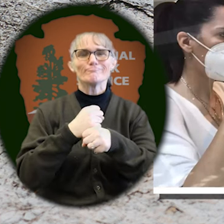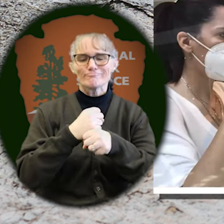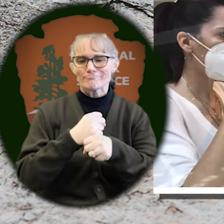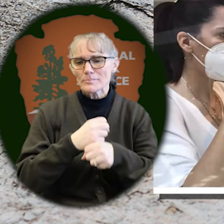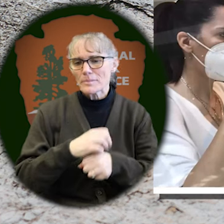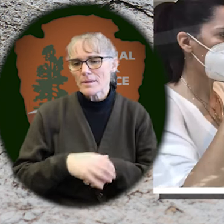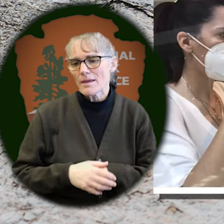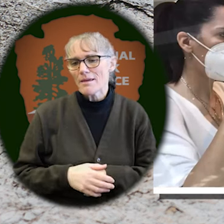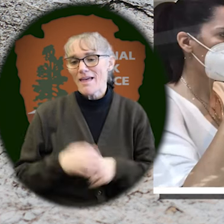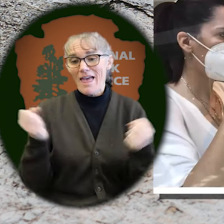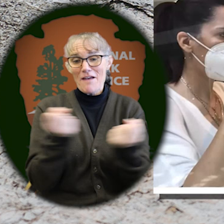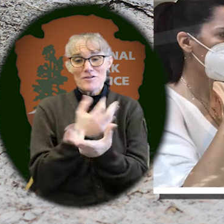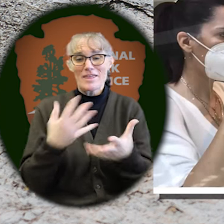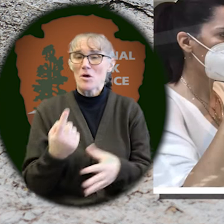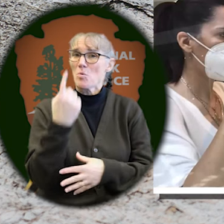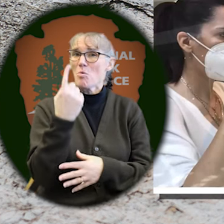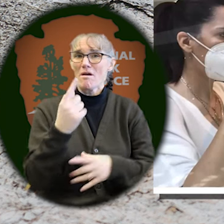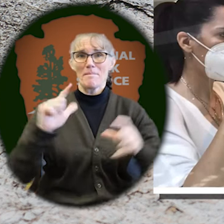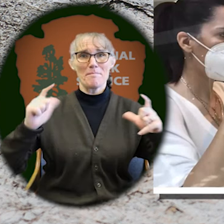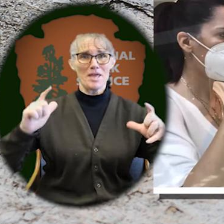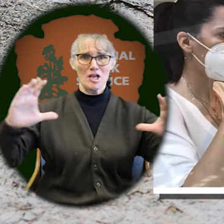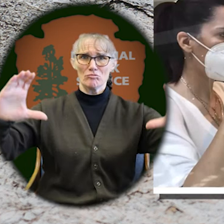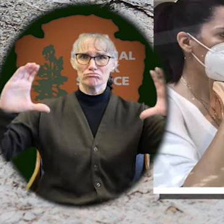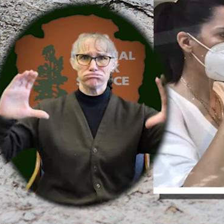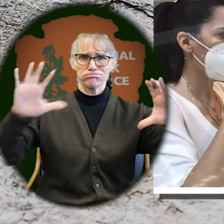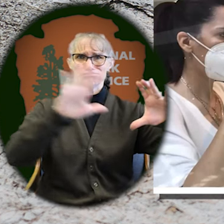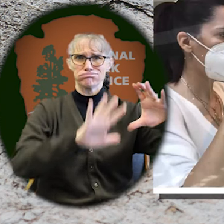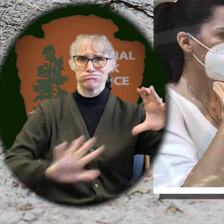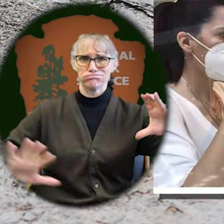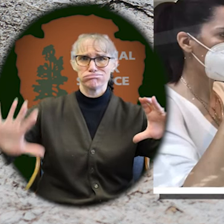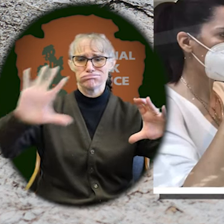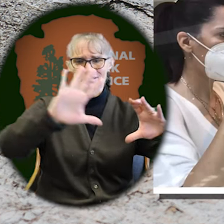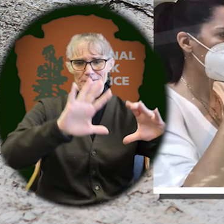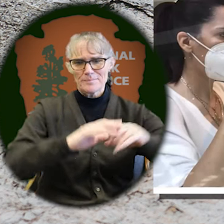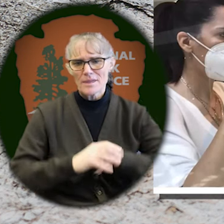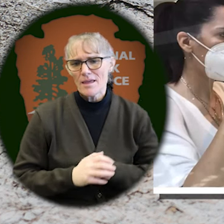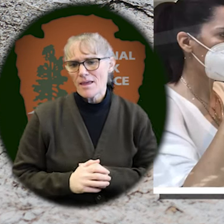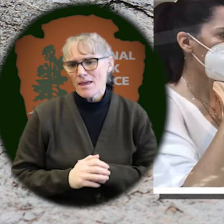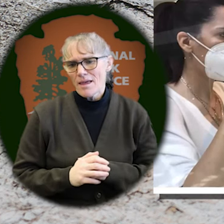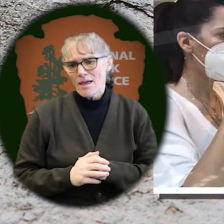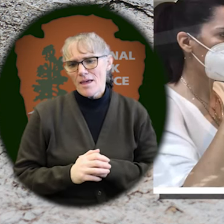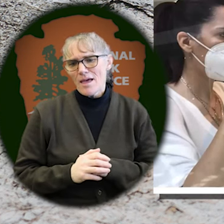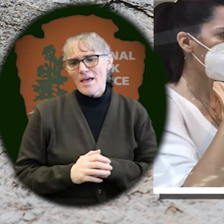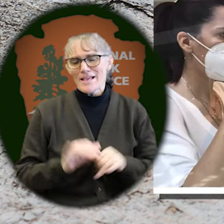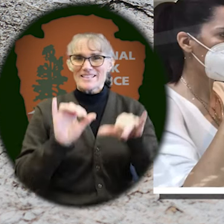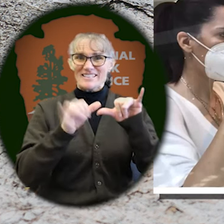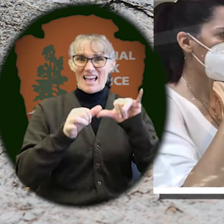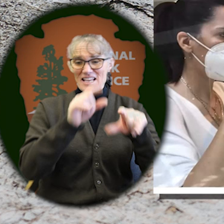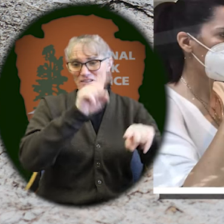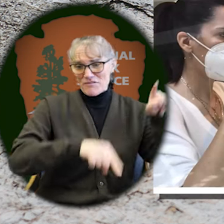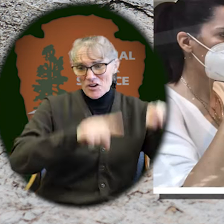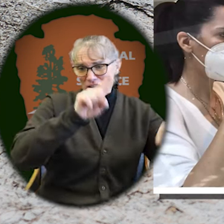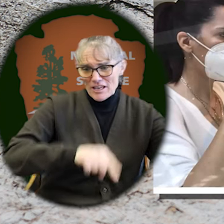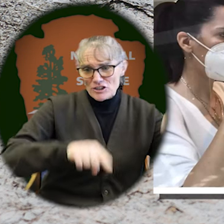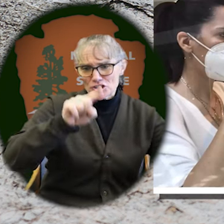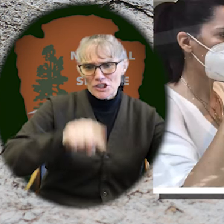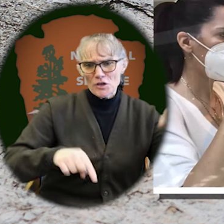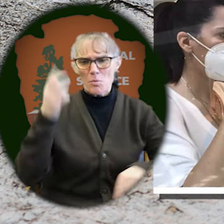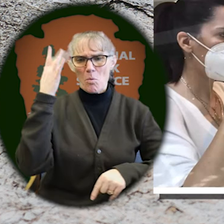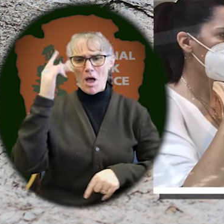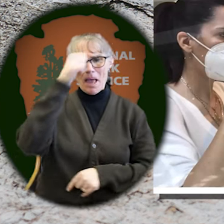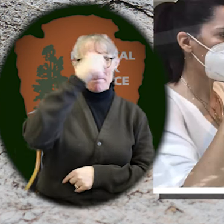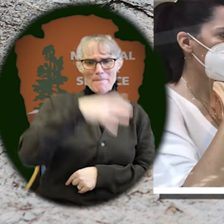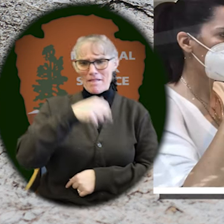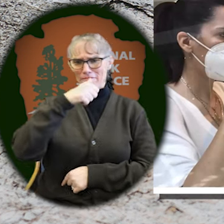said, everything is one continuous cluster. And so there is no evidence that size range is due to